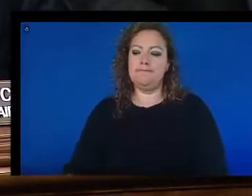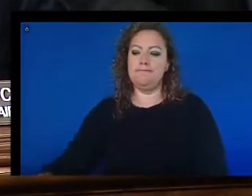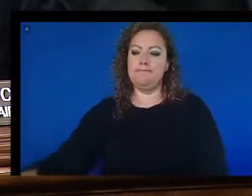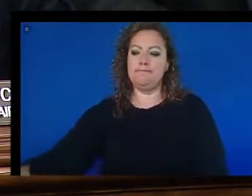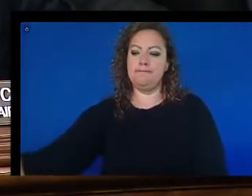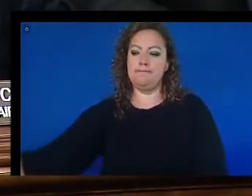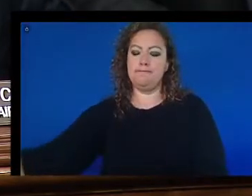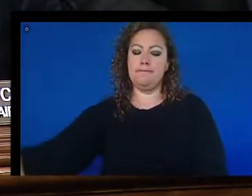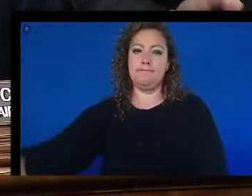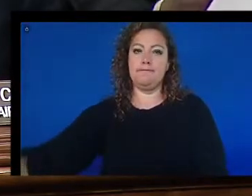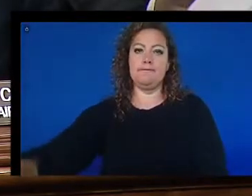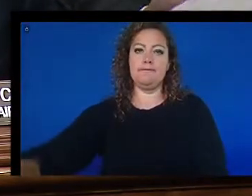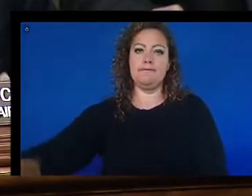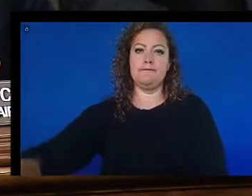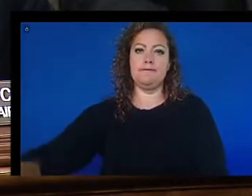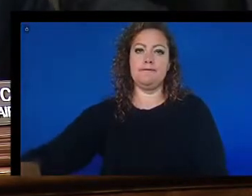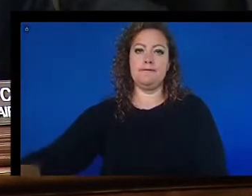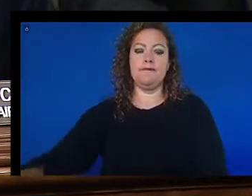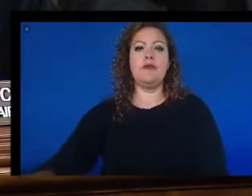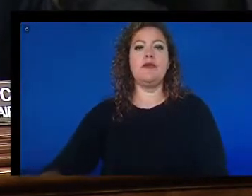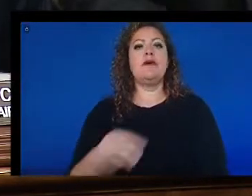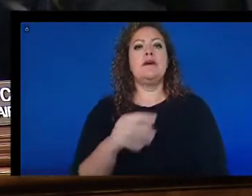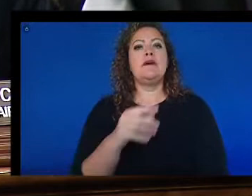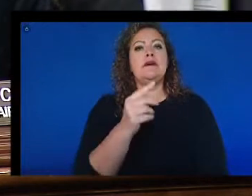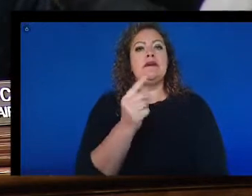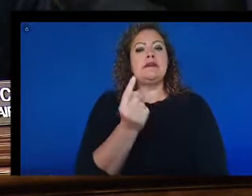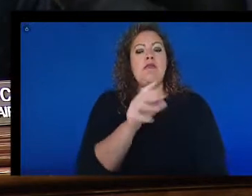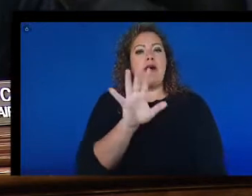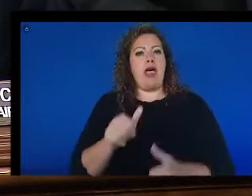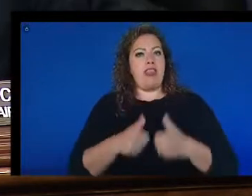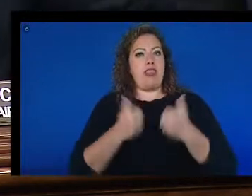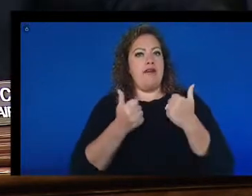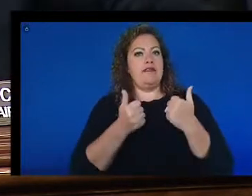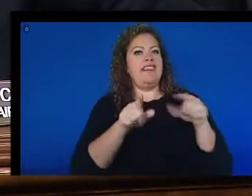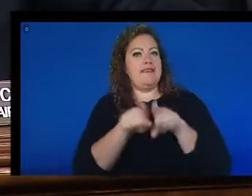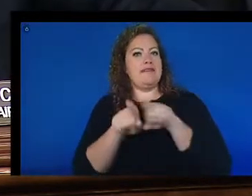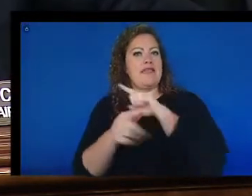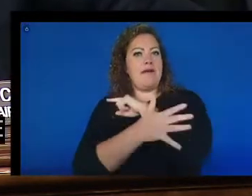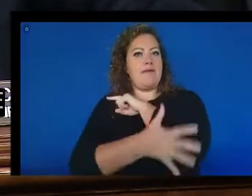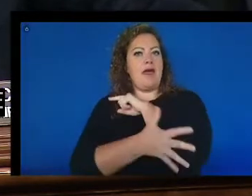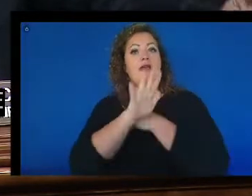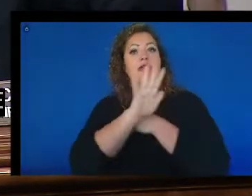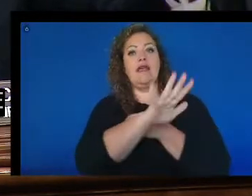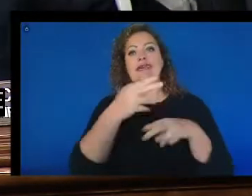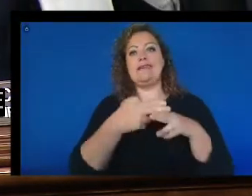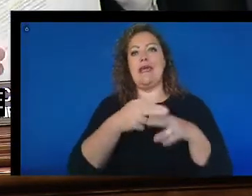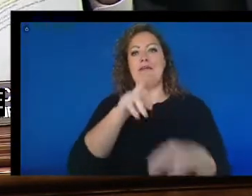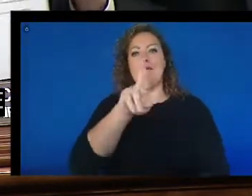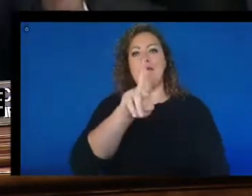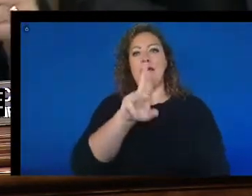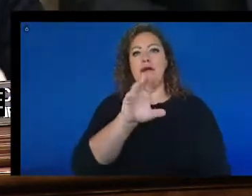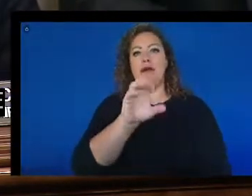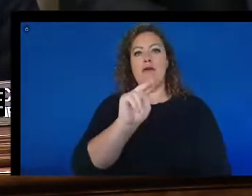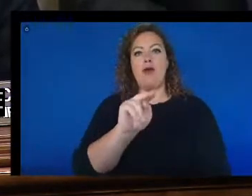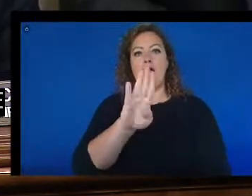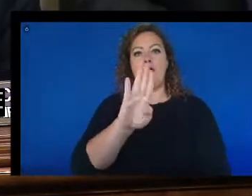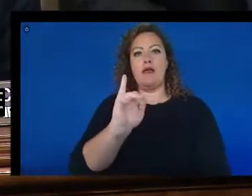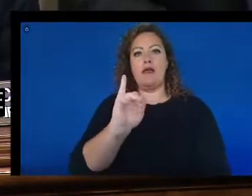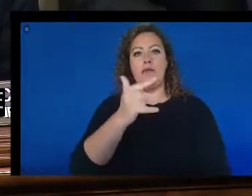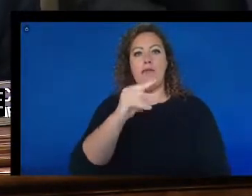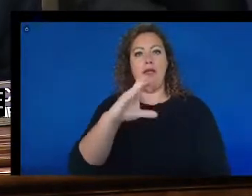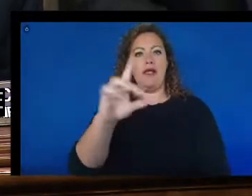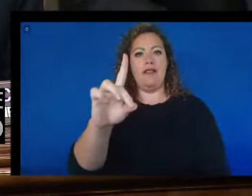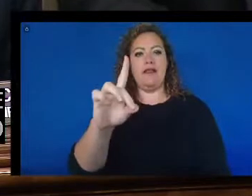Someone who just happens to live in the same county I live in, his name is Ron Biglin, and I'm holding up a letter, some of which I've